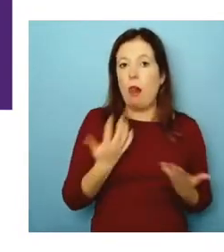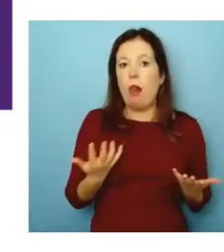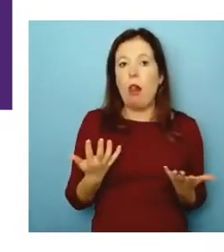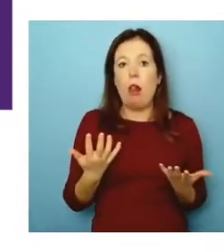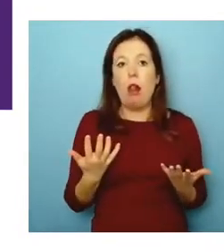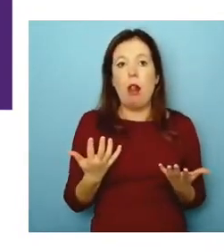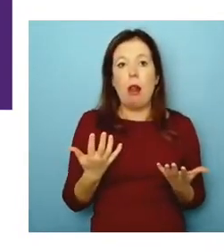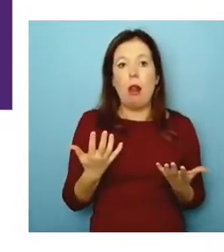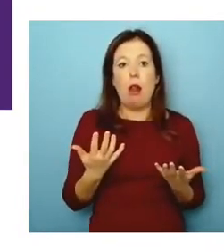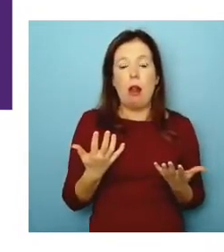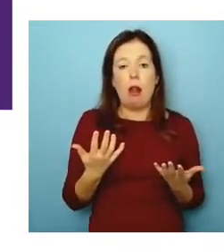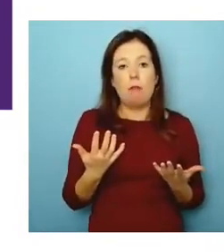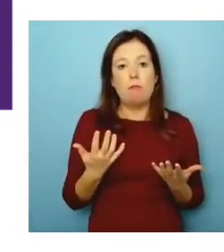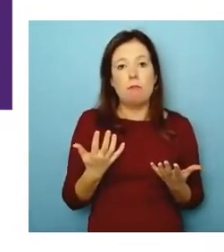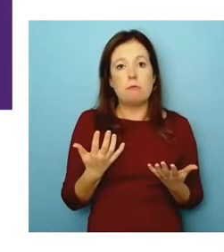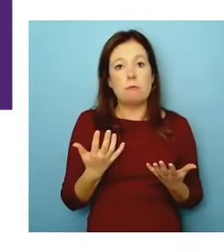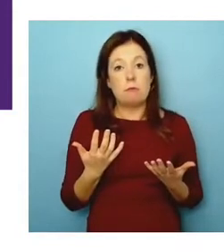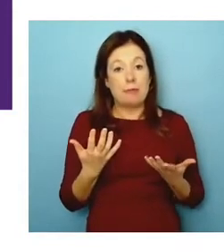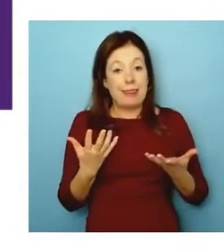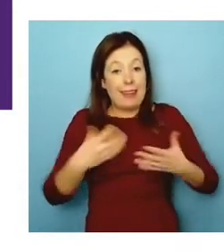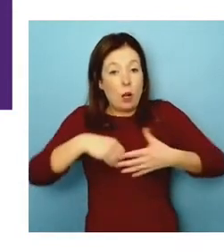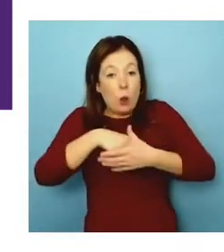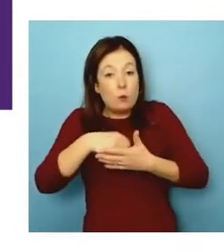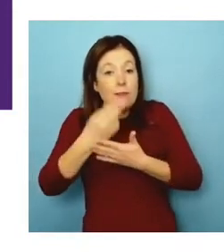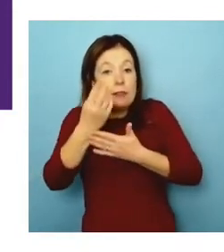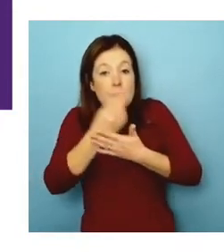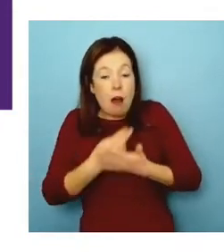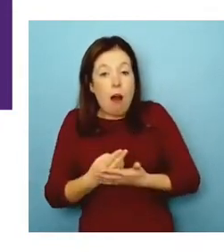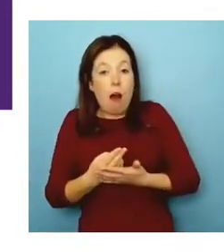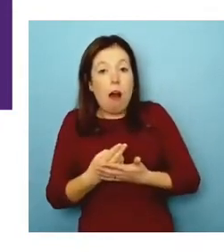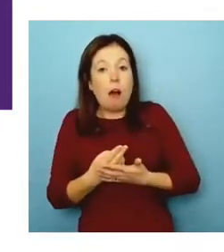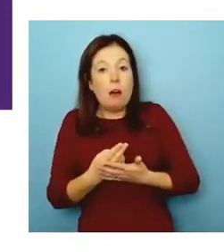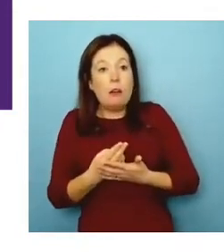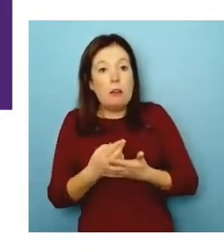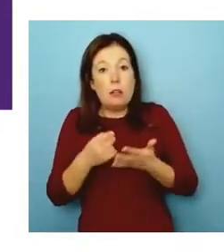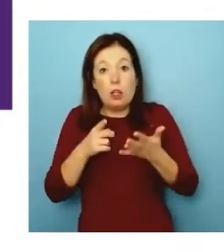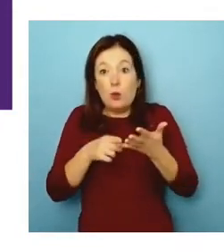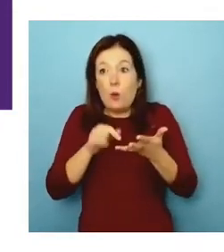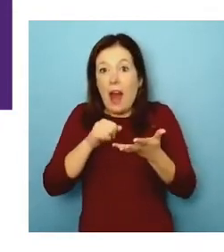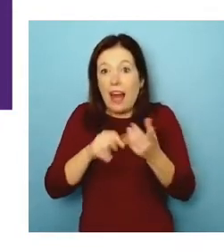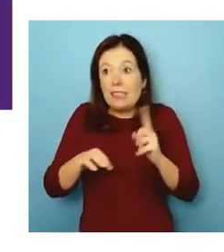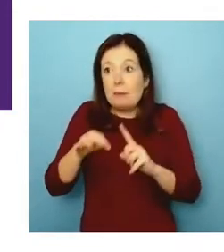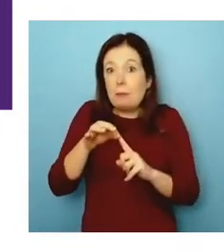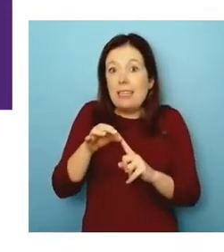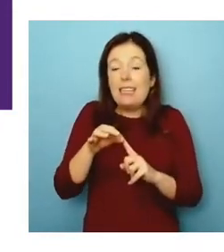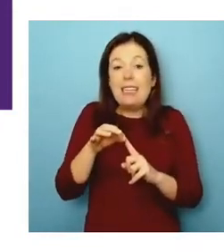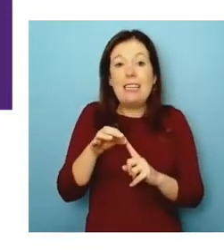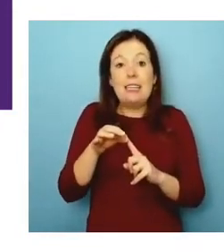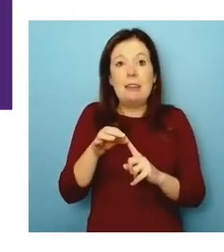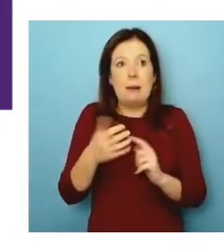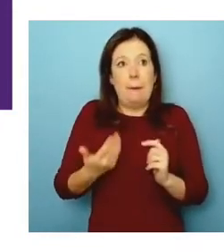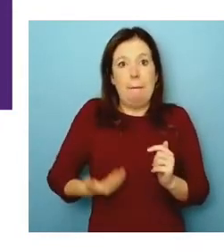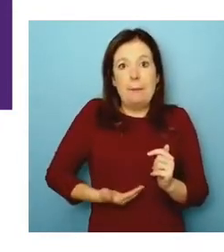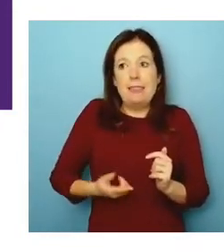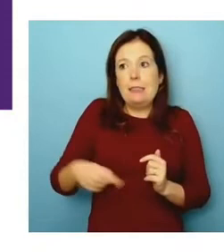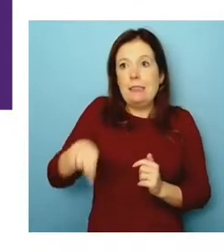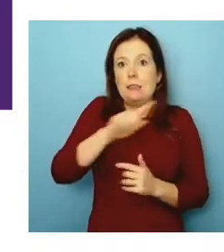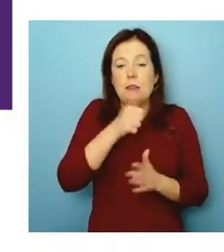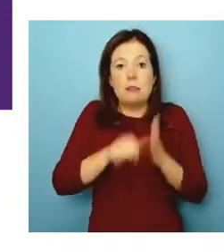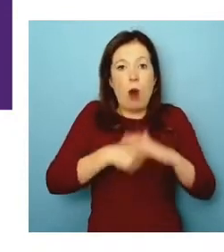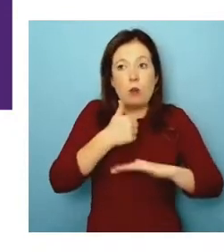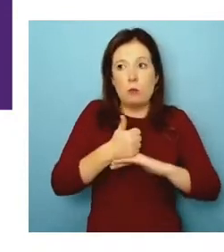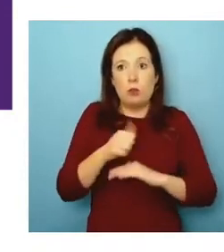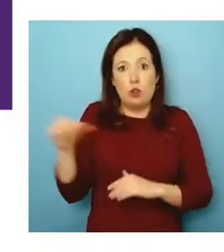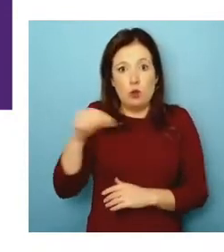So can inclusive design be described as a USP for business, for startups? Should we be